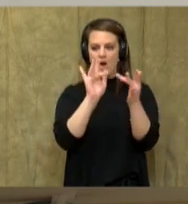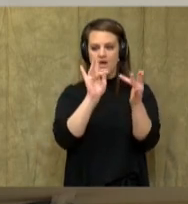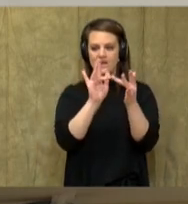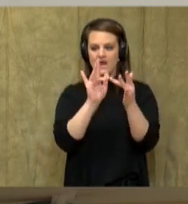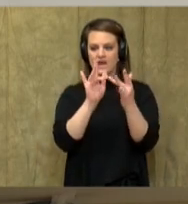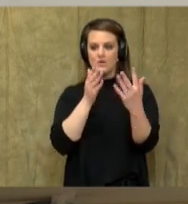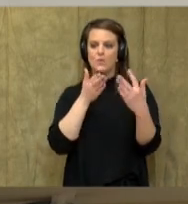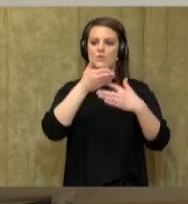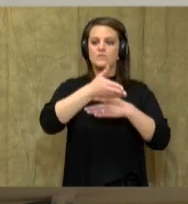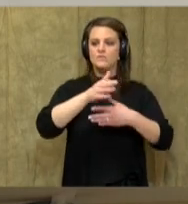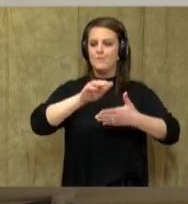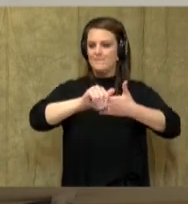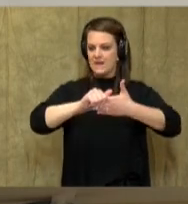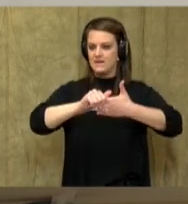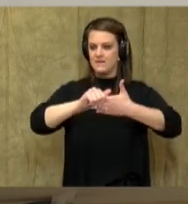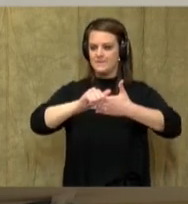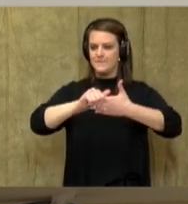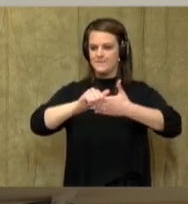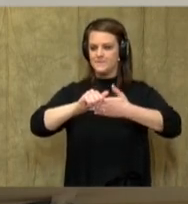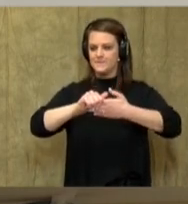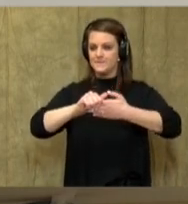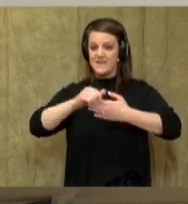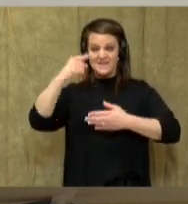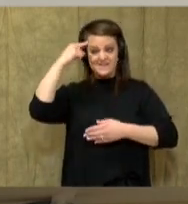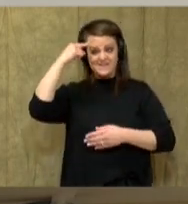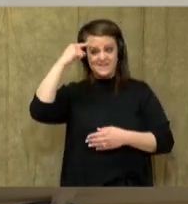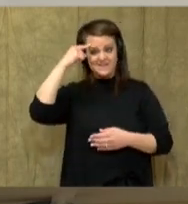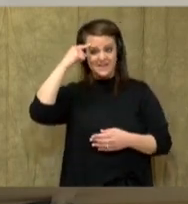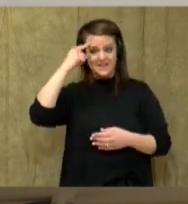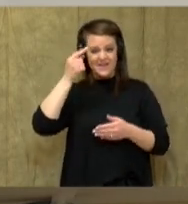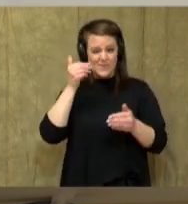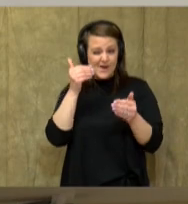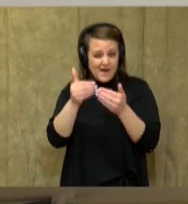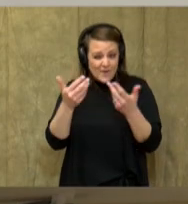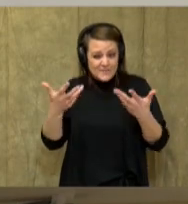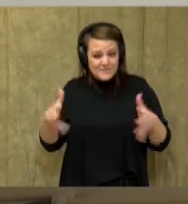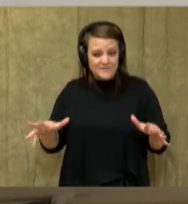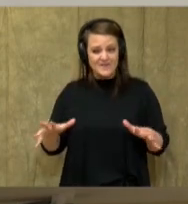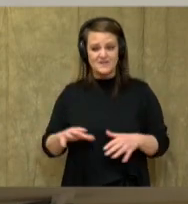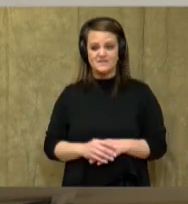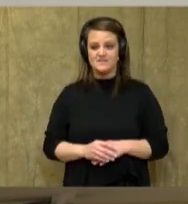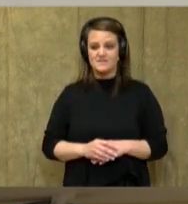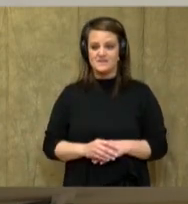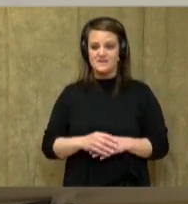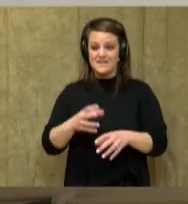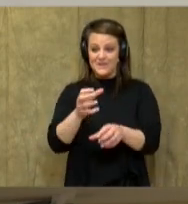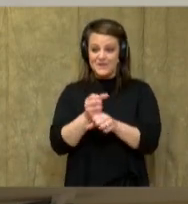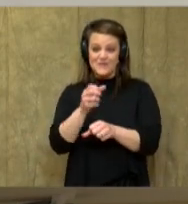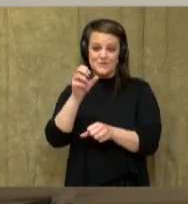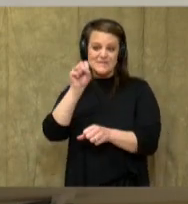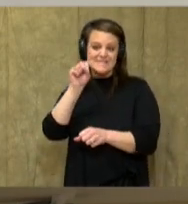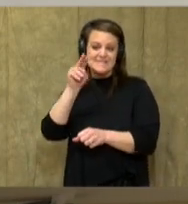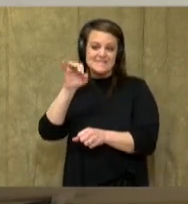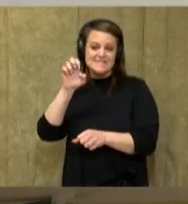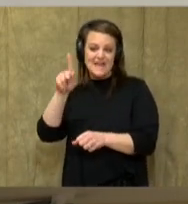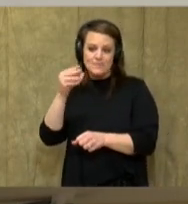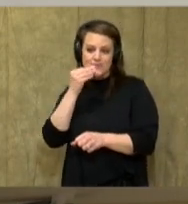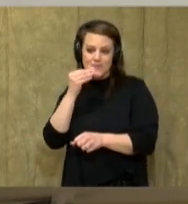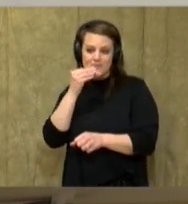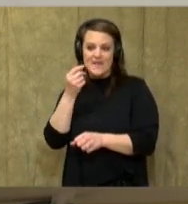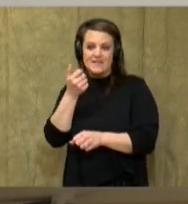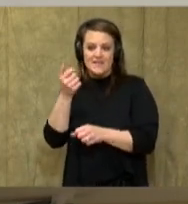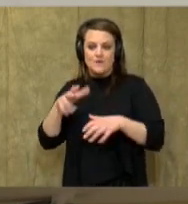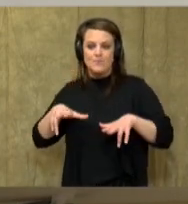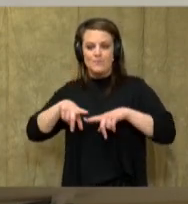through your packet. Just think, boys and girls, we're almost done. Get you a snack, take a little break